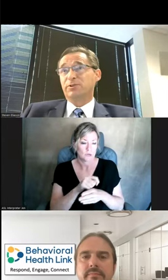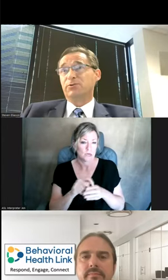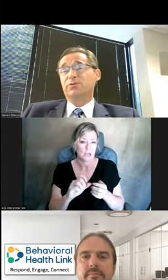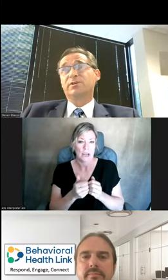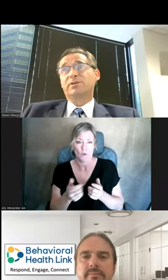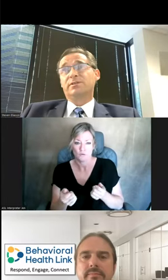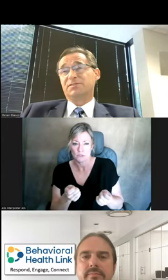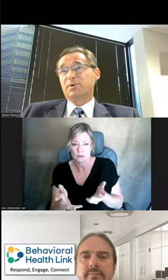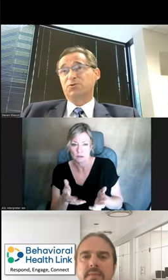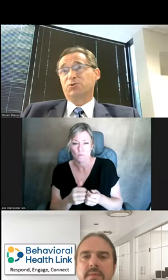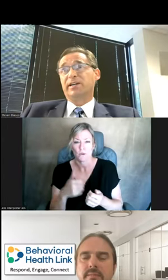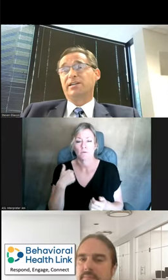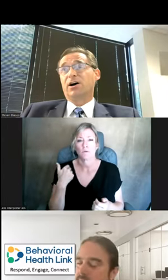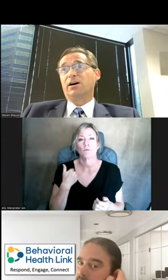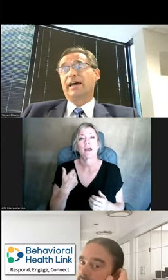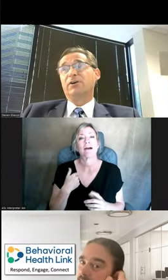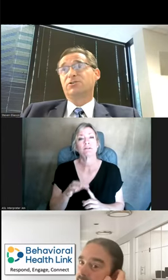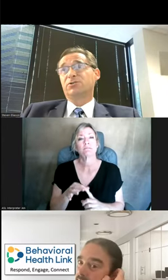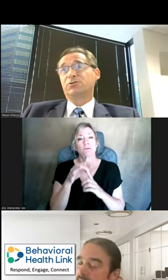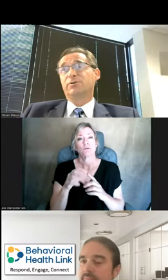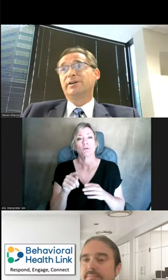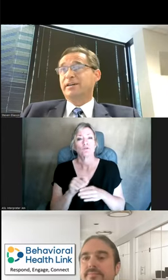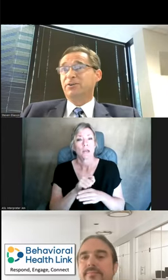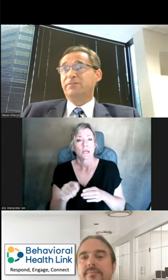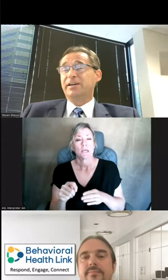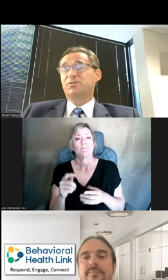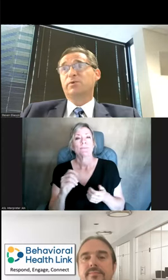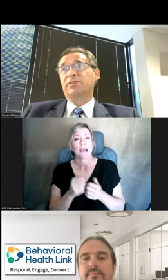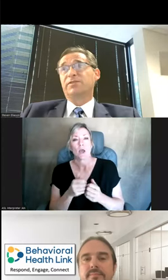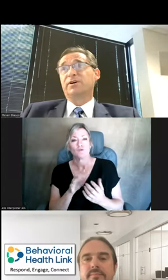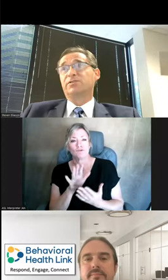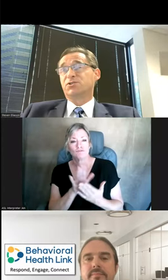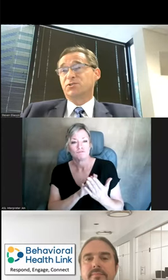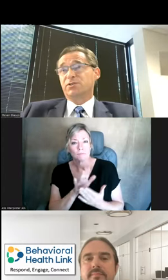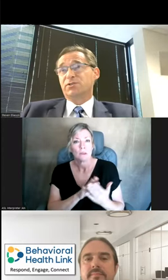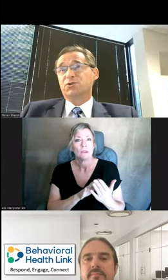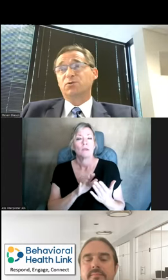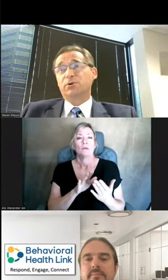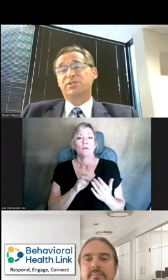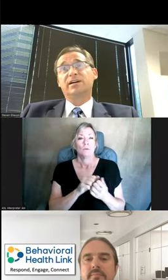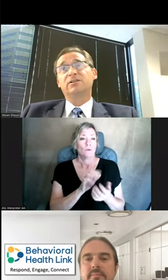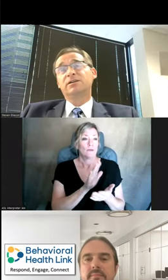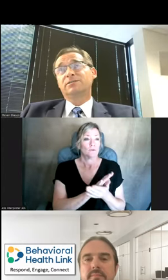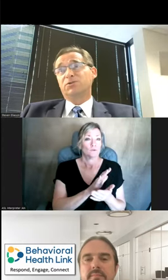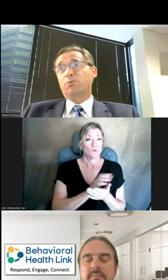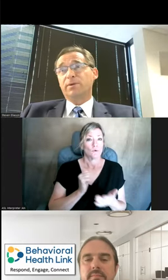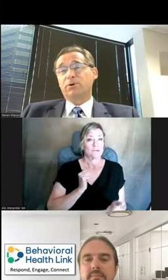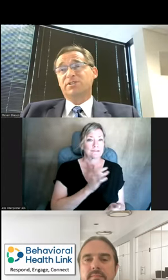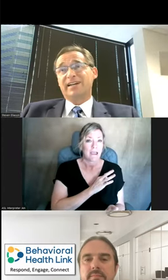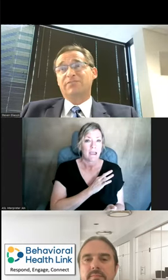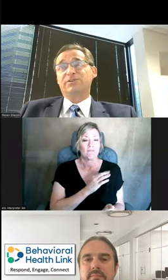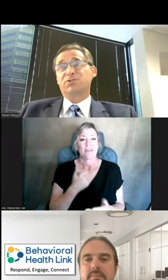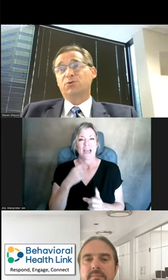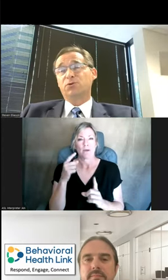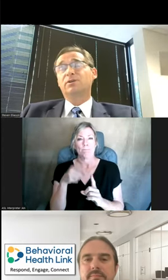deal with youth. They have special training on how to interface with the school personnel. There's a point